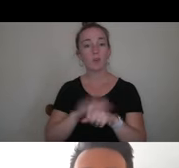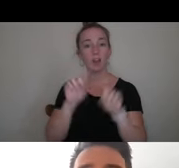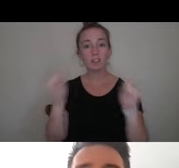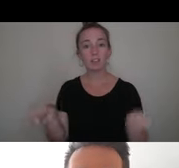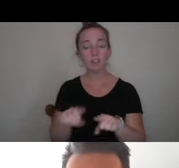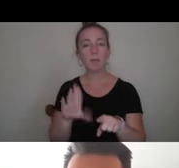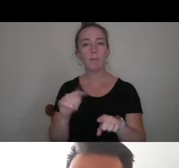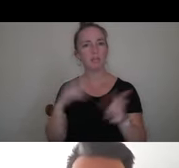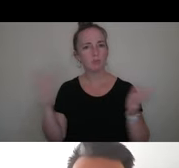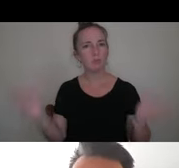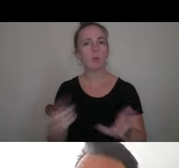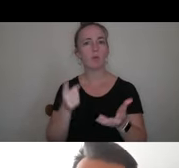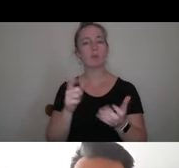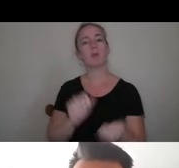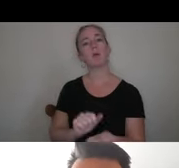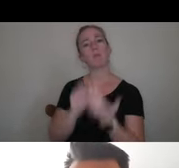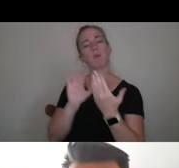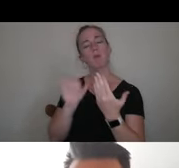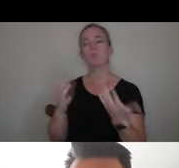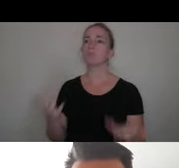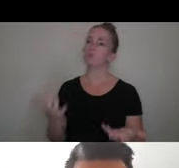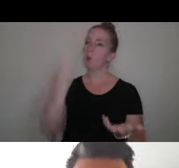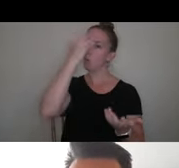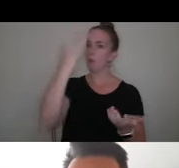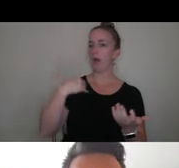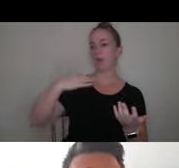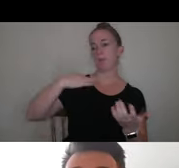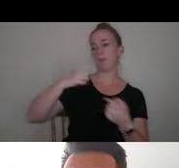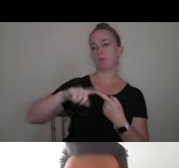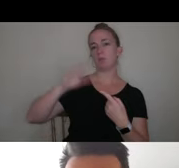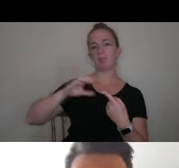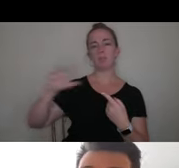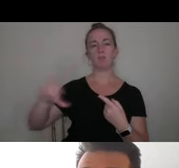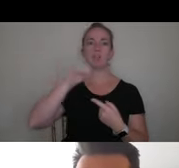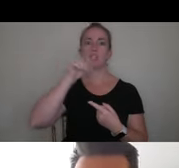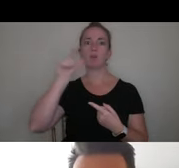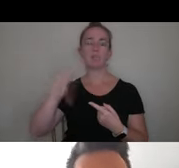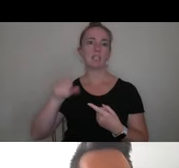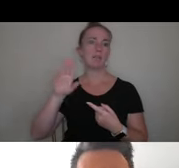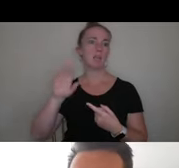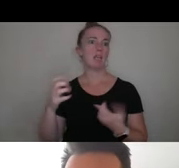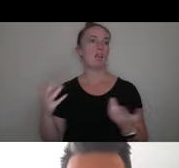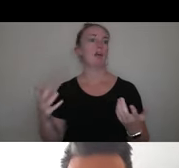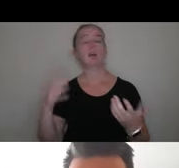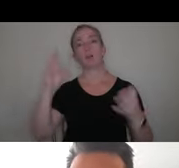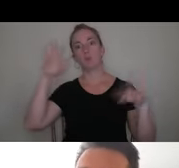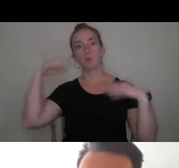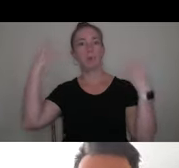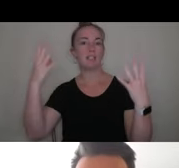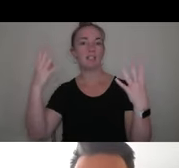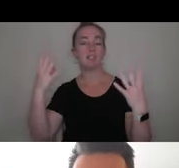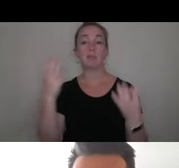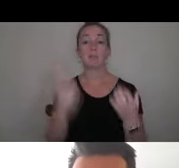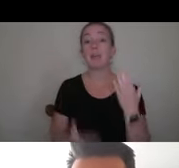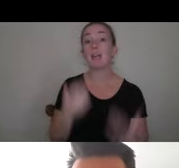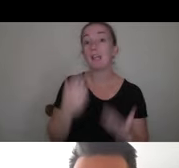perhaps just approach this from, this is why I'm applying to Center. It doesn't need to be earth-shattering. It might be. It doesn't have to be. Tell